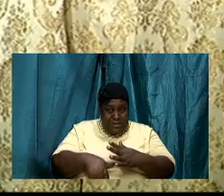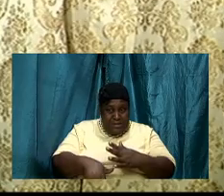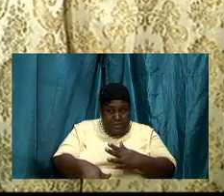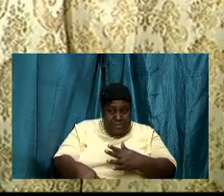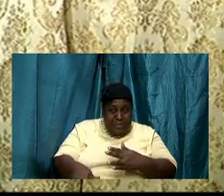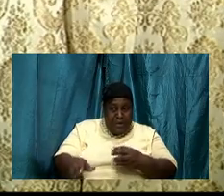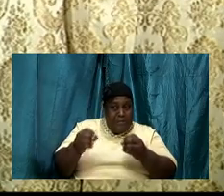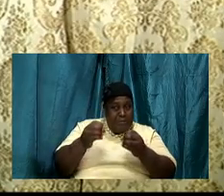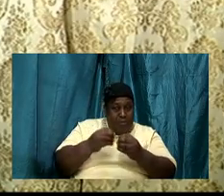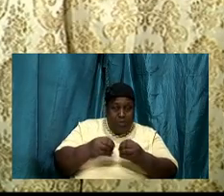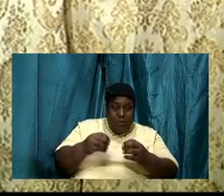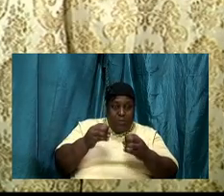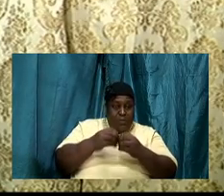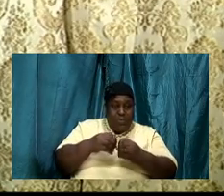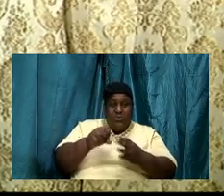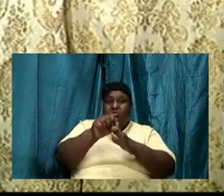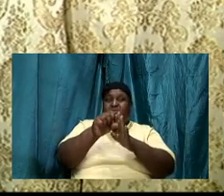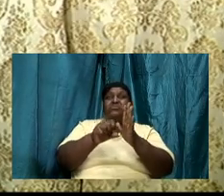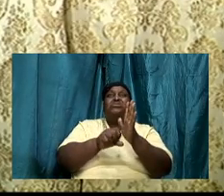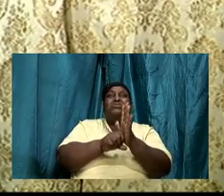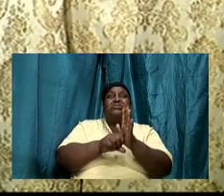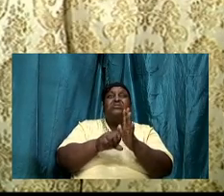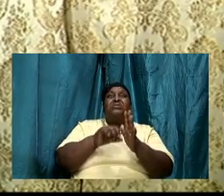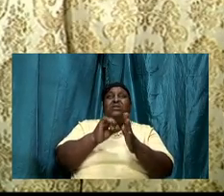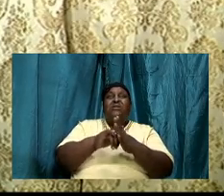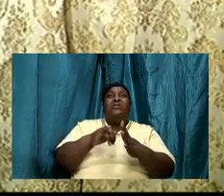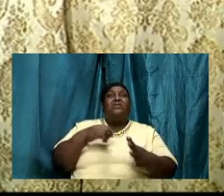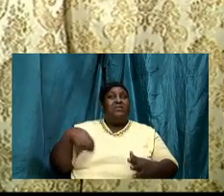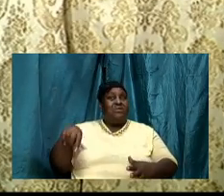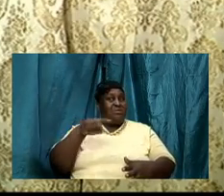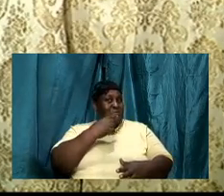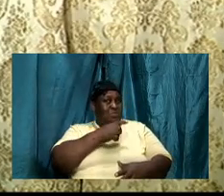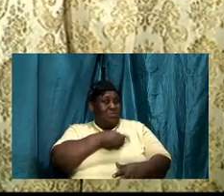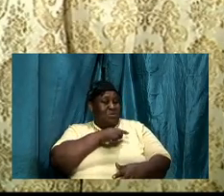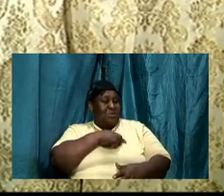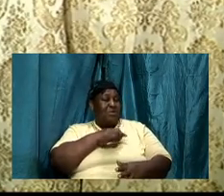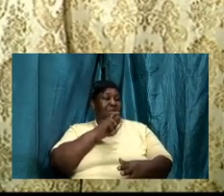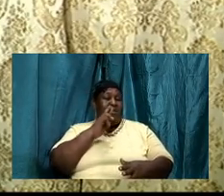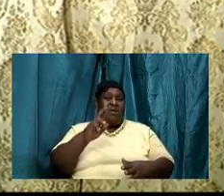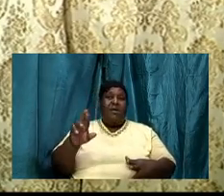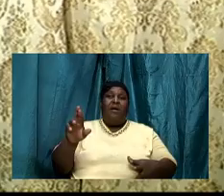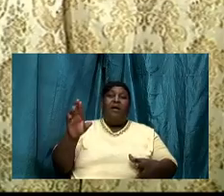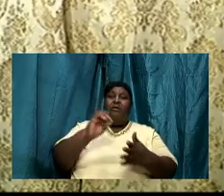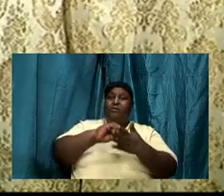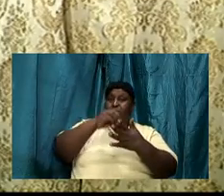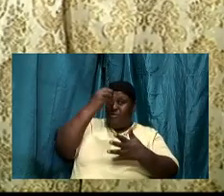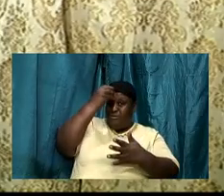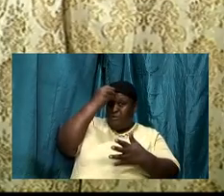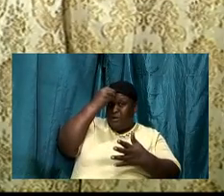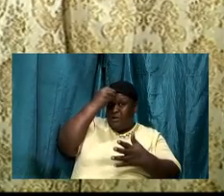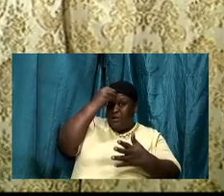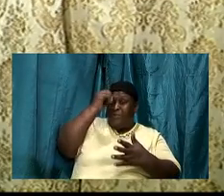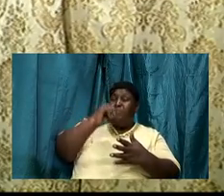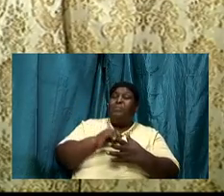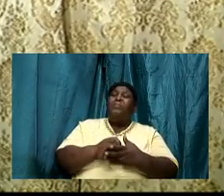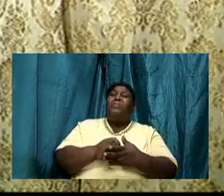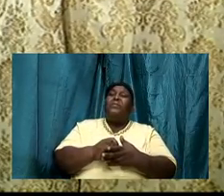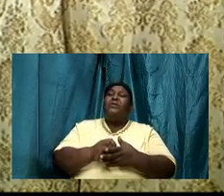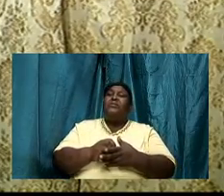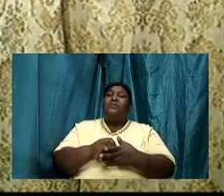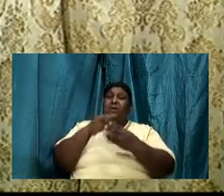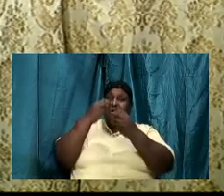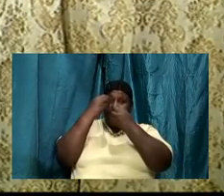are going through is simply to inform us so that we can be